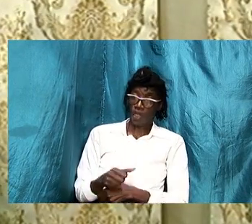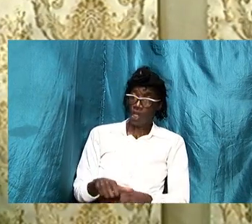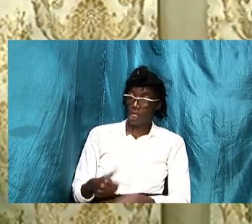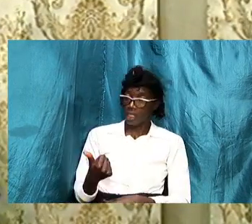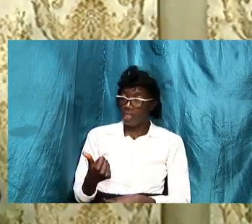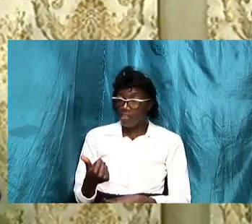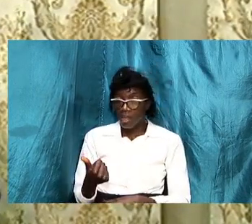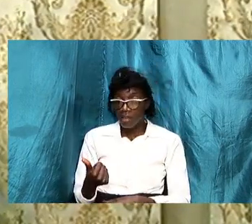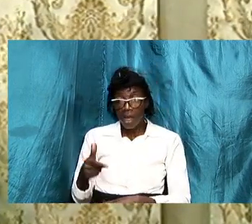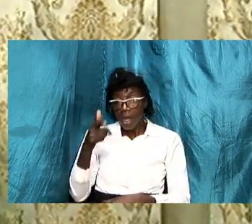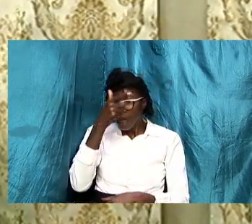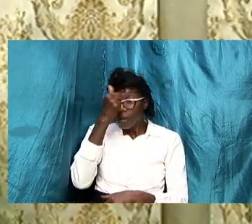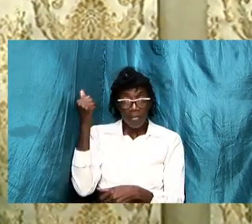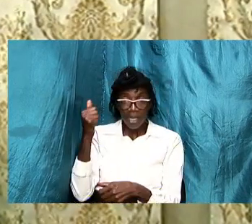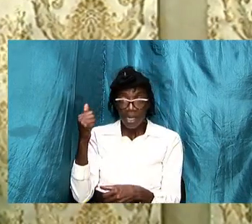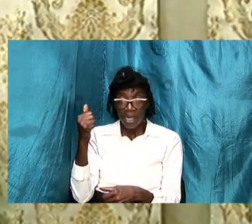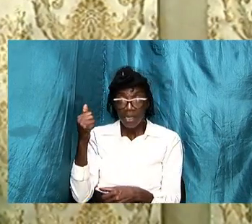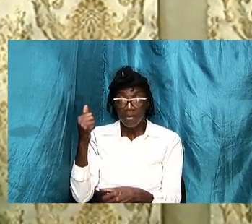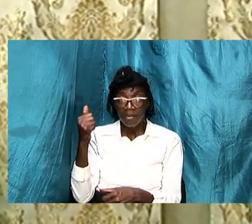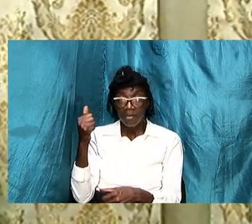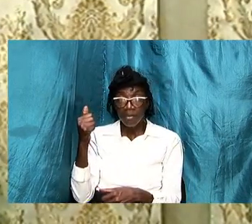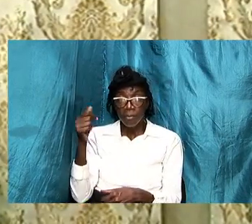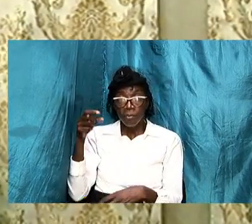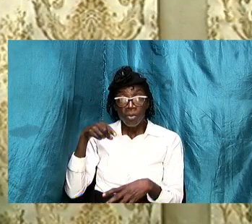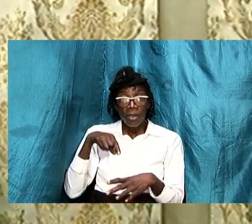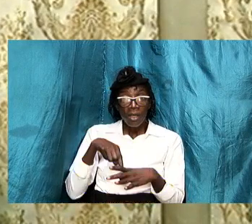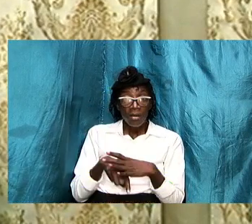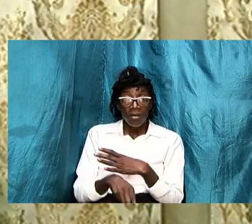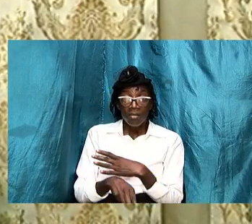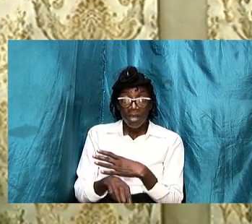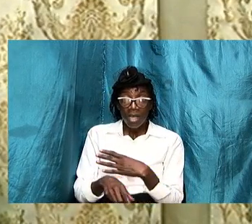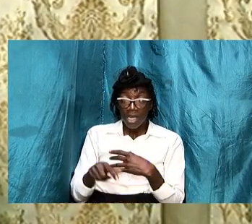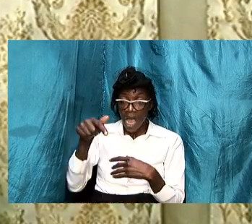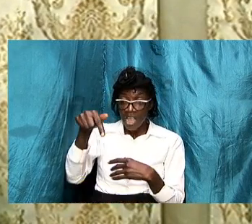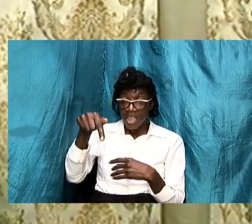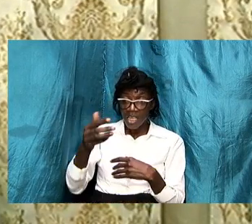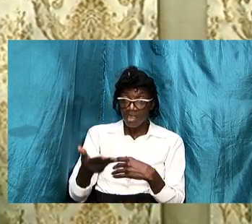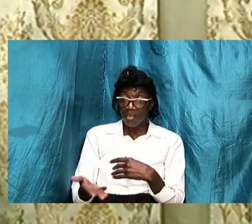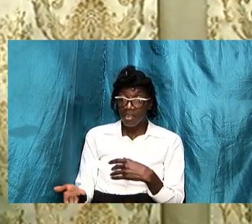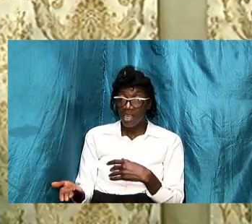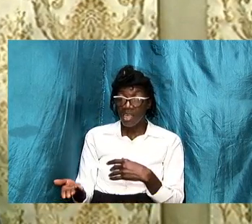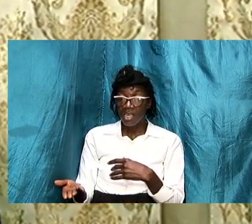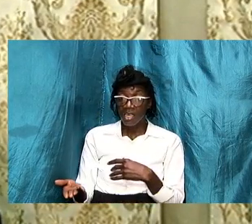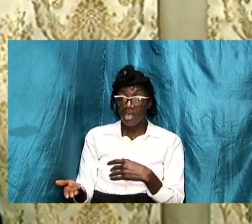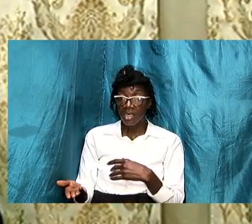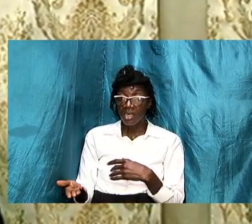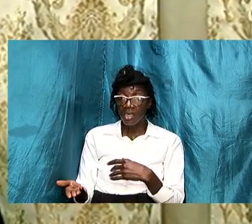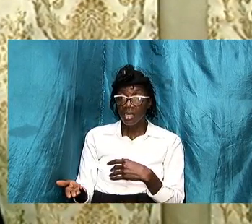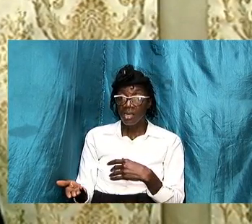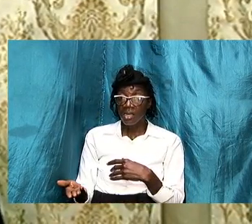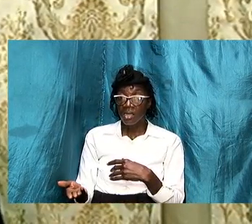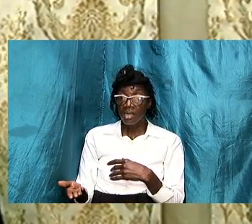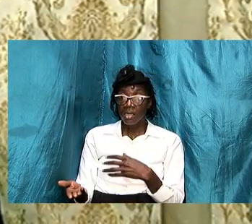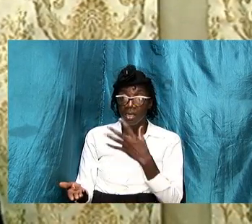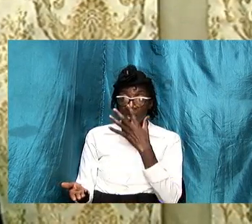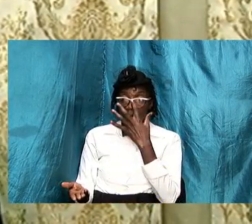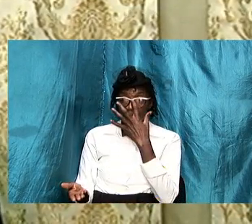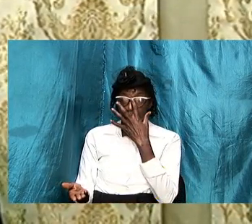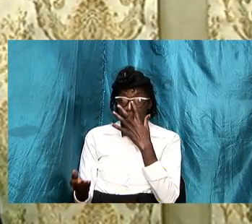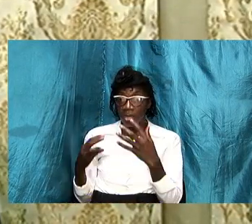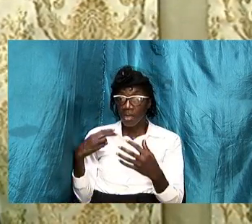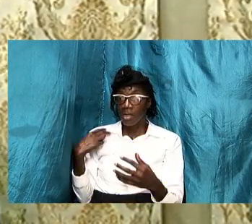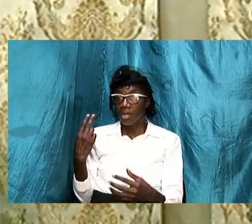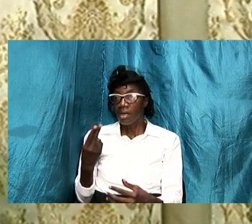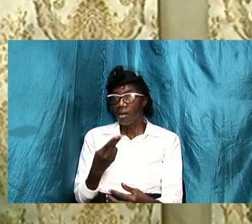intrinsically this thing is us